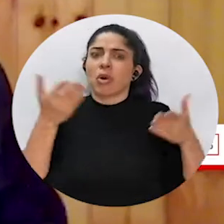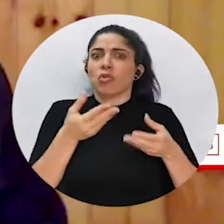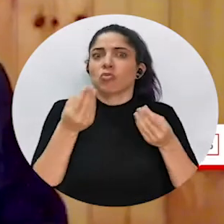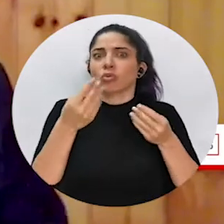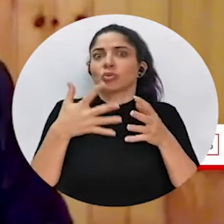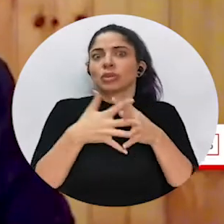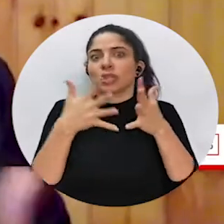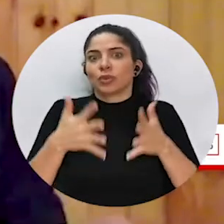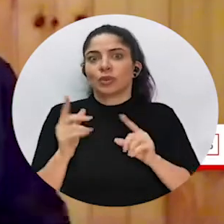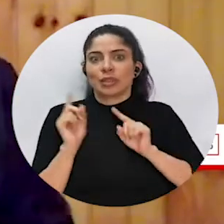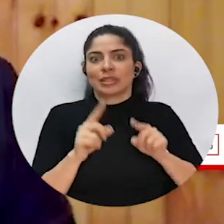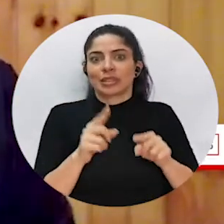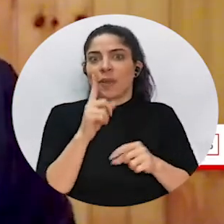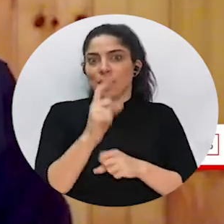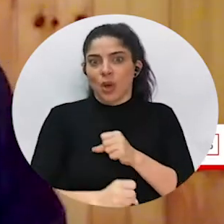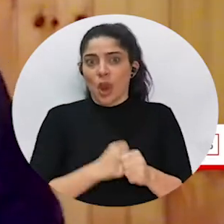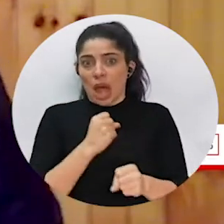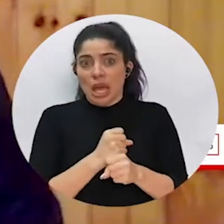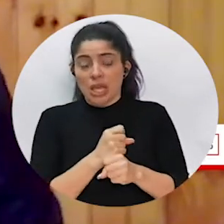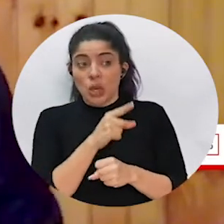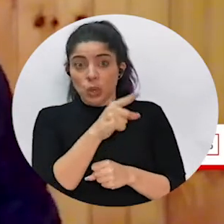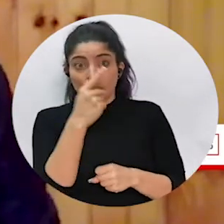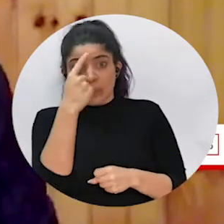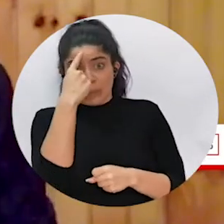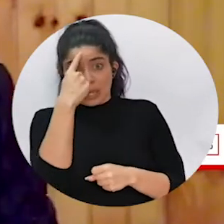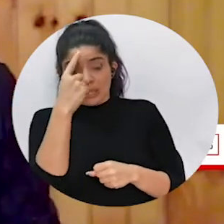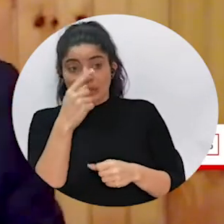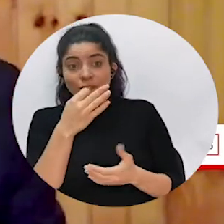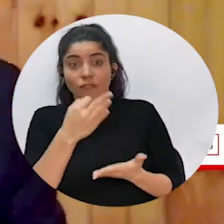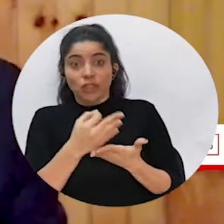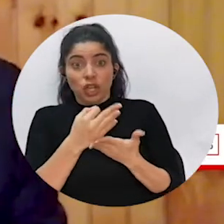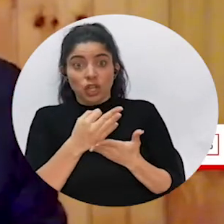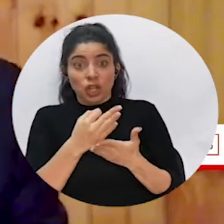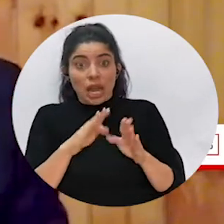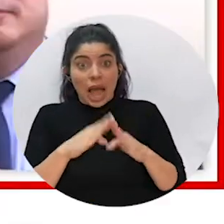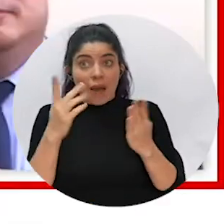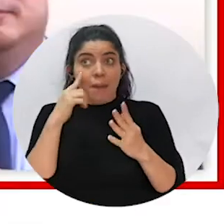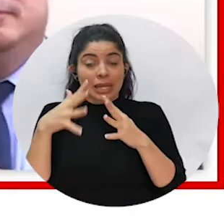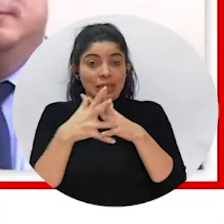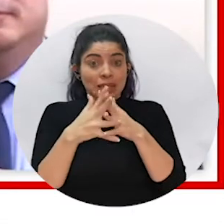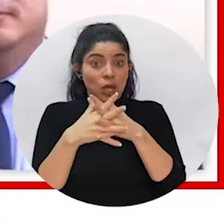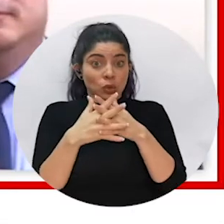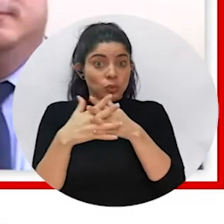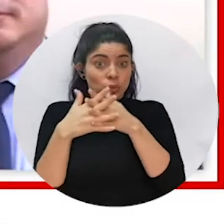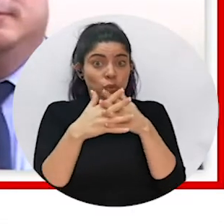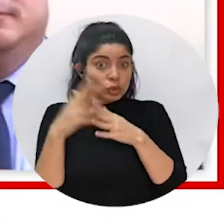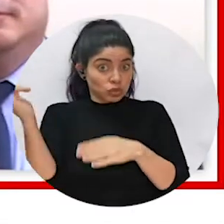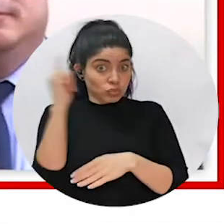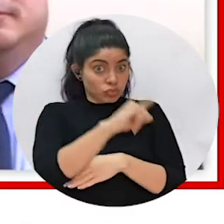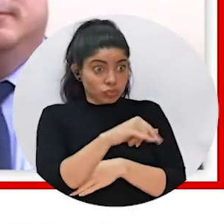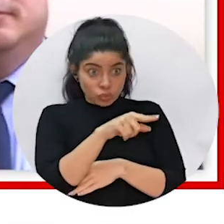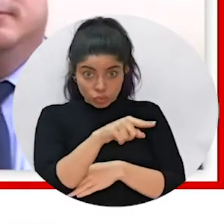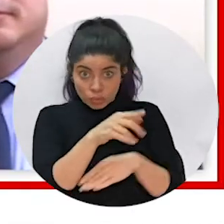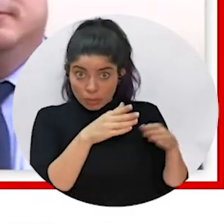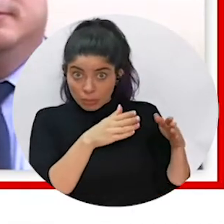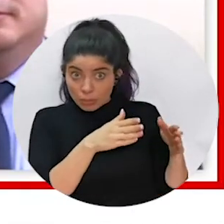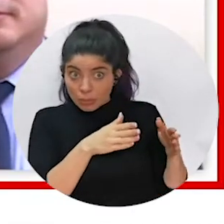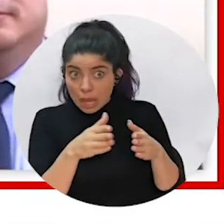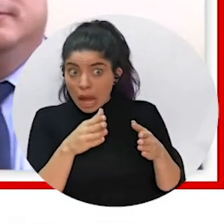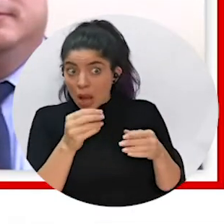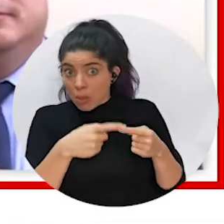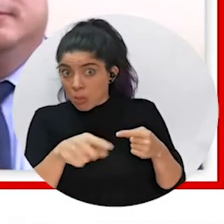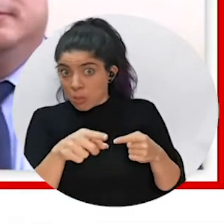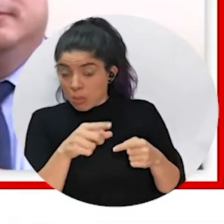welcomes, generally, many Americans every year. Do you anticipate opening the borders to Americans? I mean, is this something,